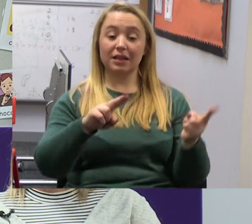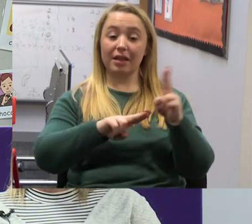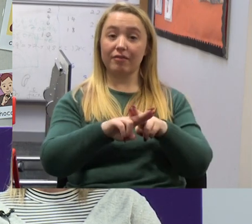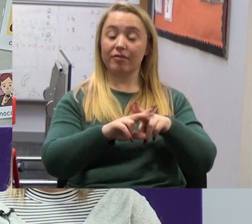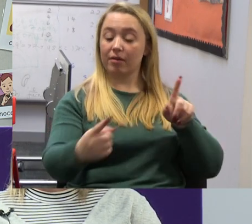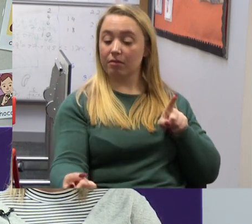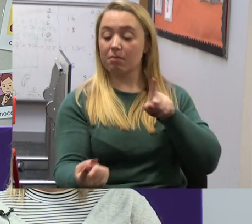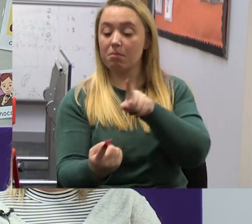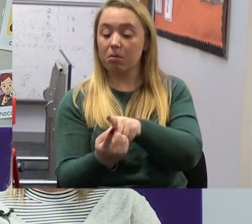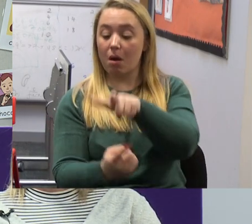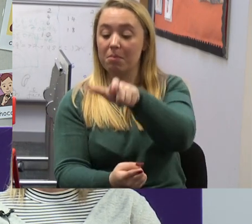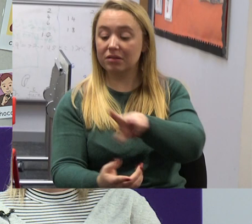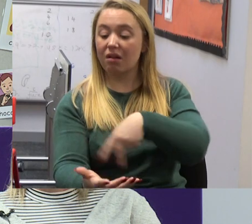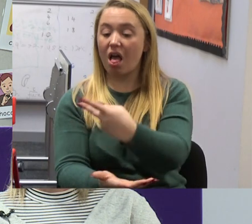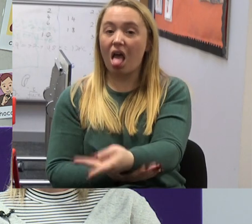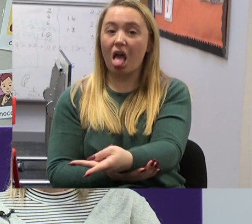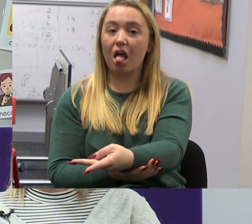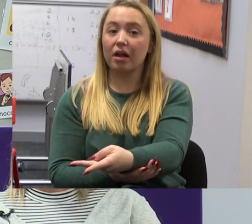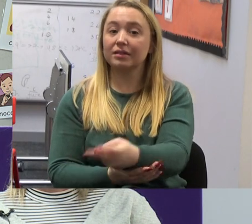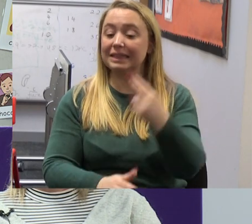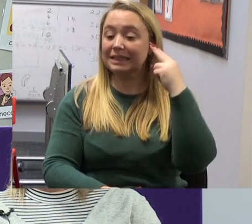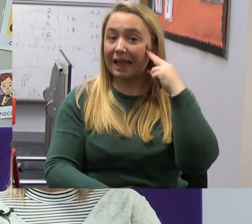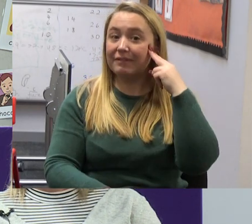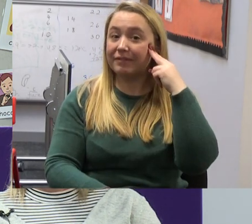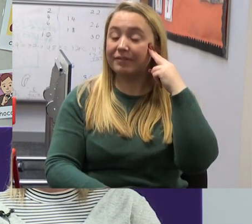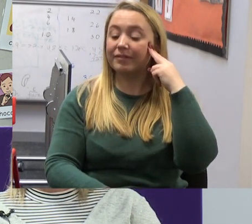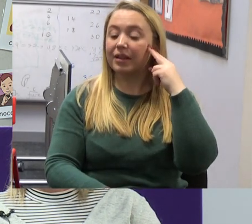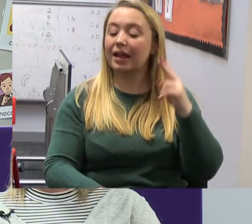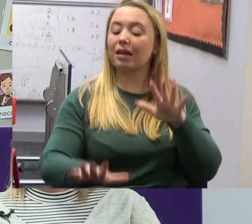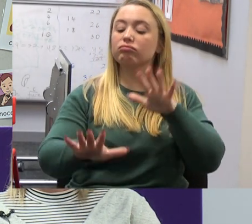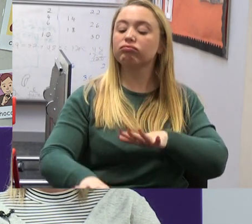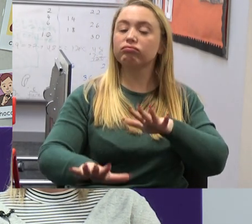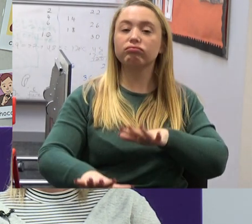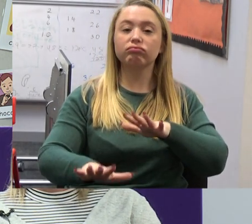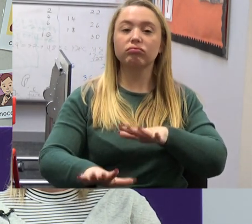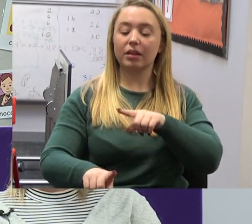hearing impaired, you're putting that casualty at ease right away.